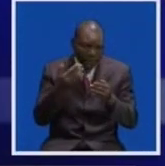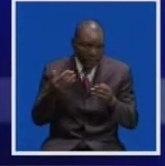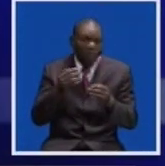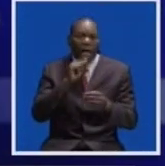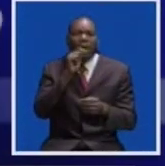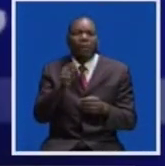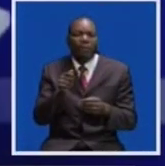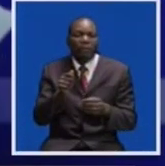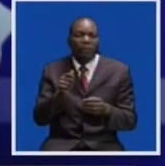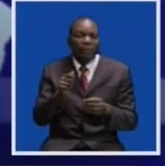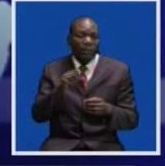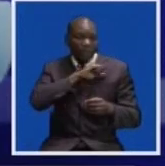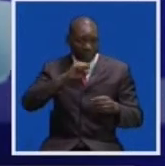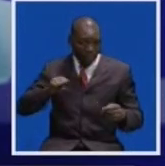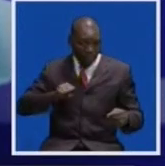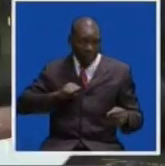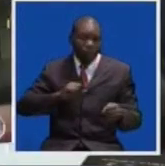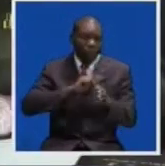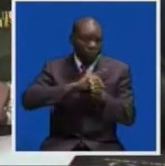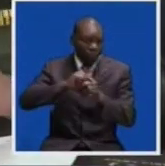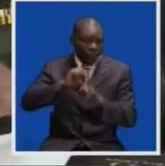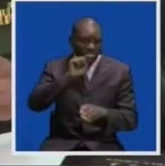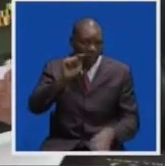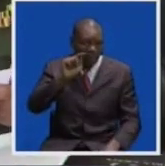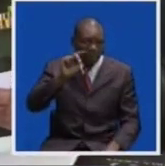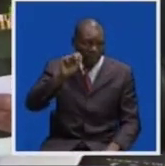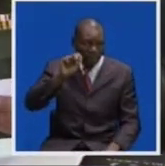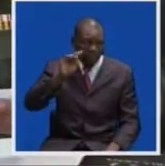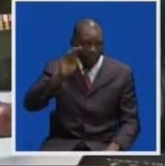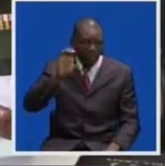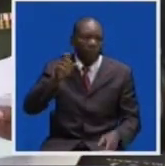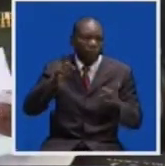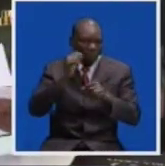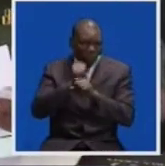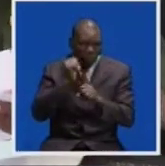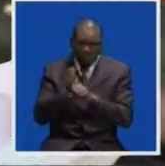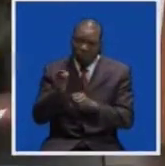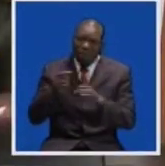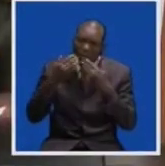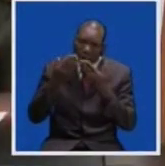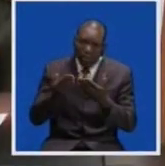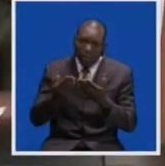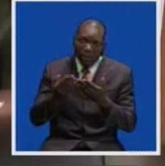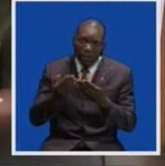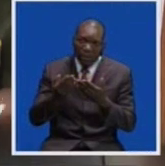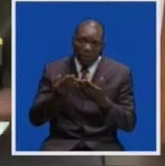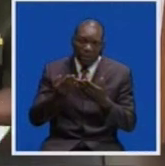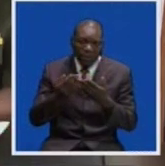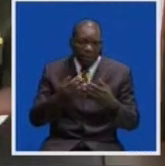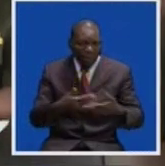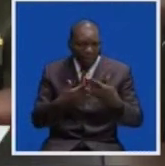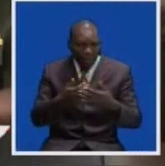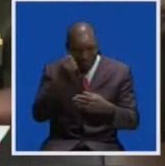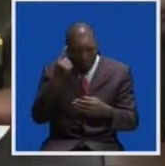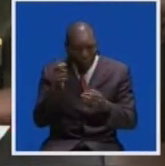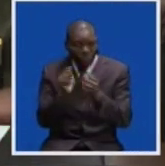ZNBC staff for upholding professionalism in the execution of their duty. General Sikazu was speaking when he signed a memorandum